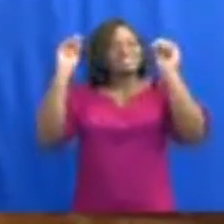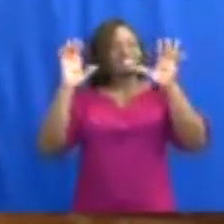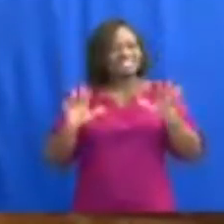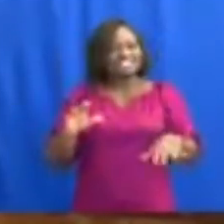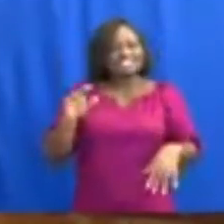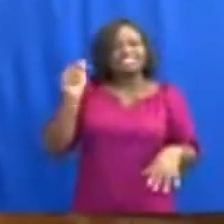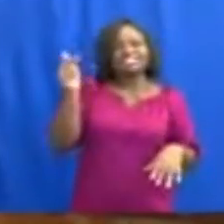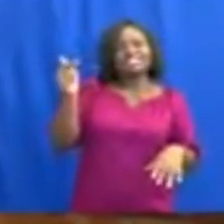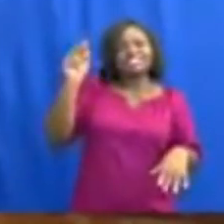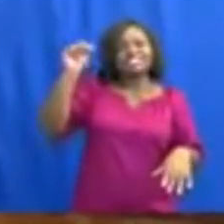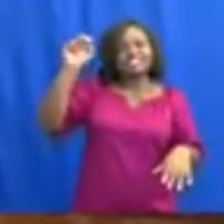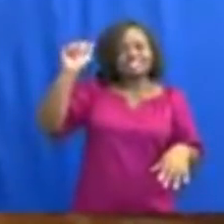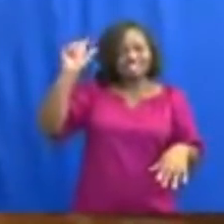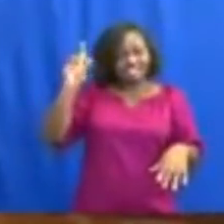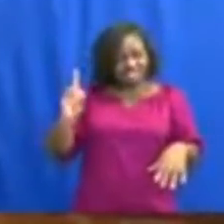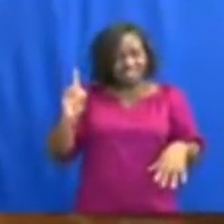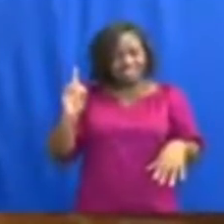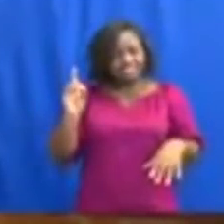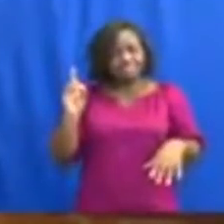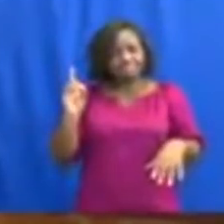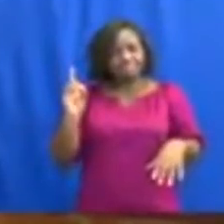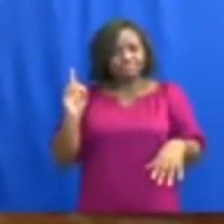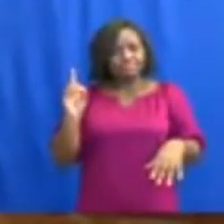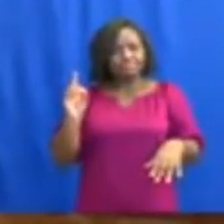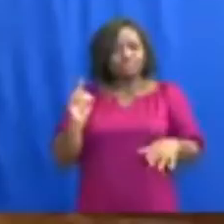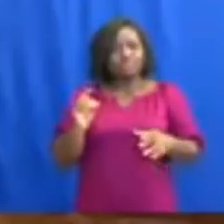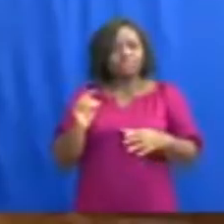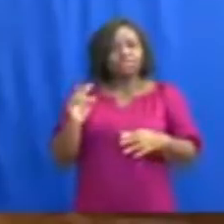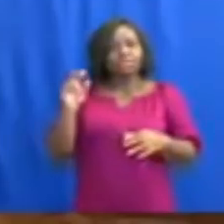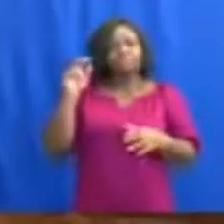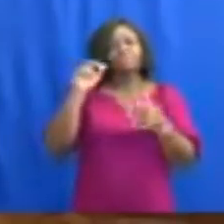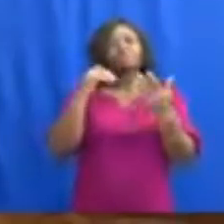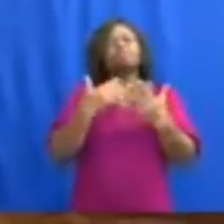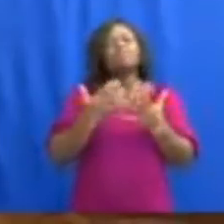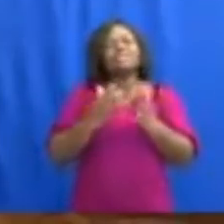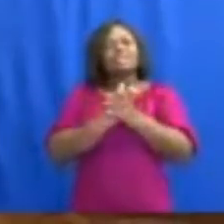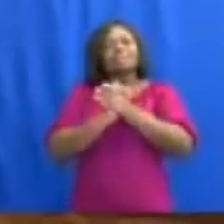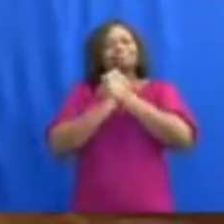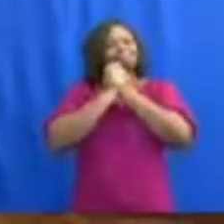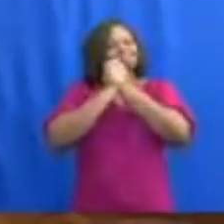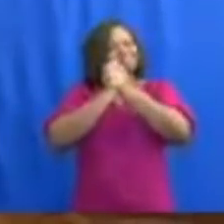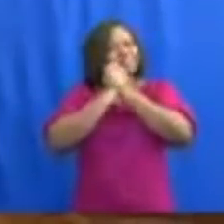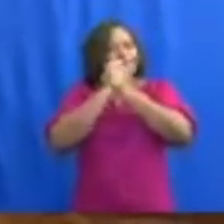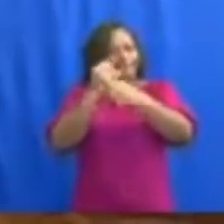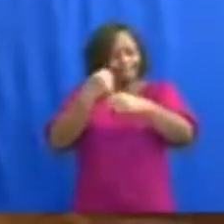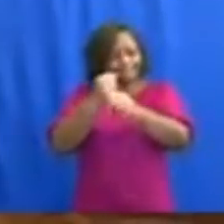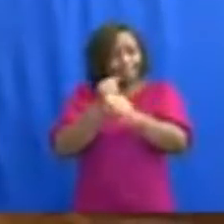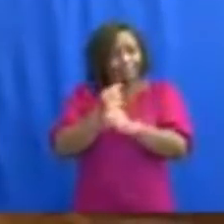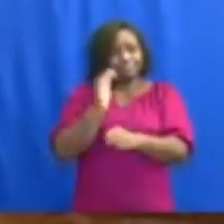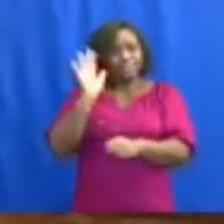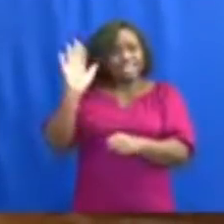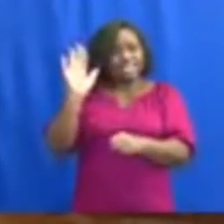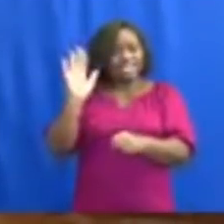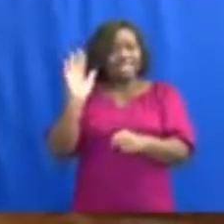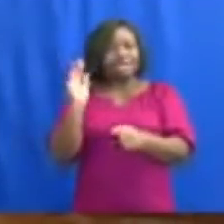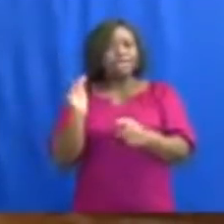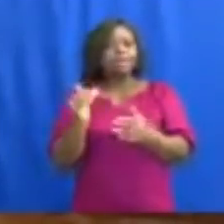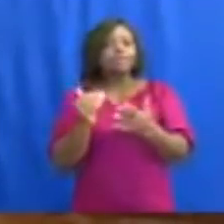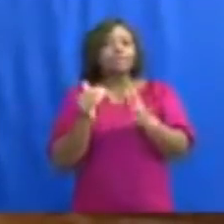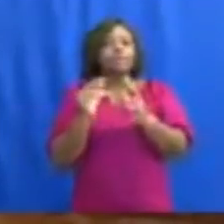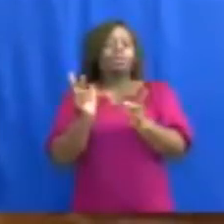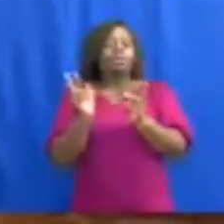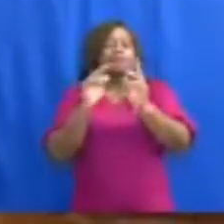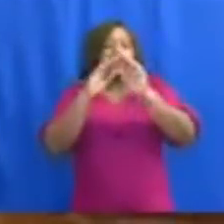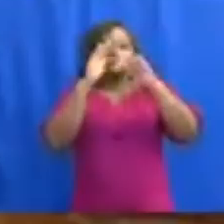GANAT, for their admirable civic gesture of making available their facility in Idiso in